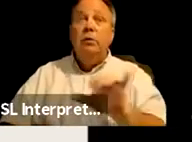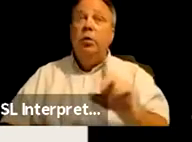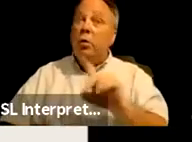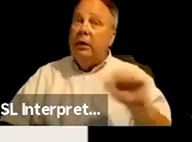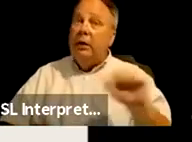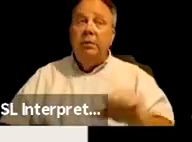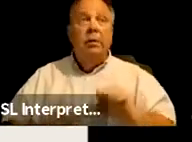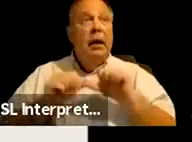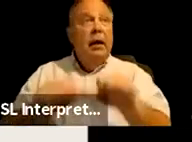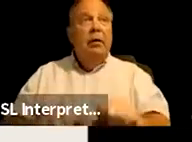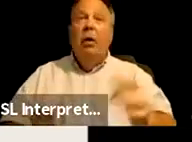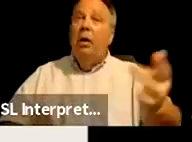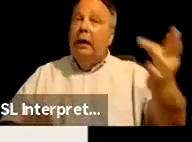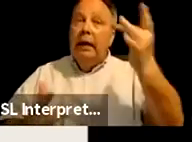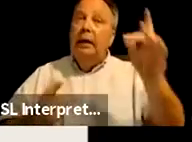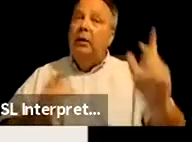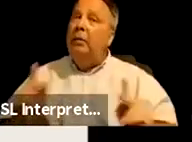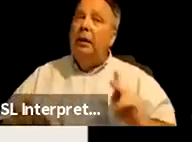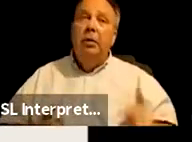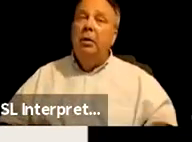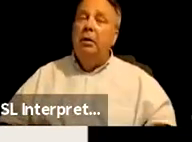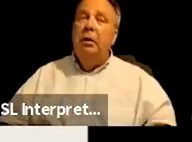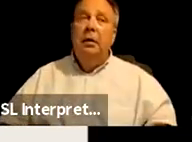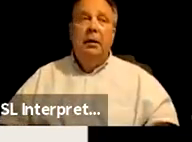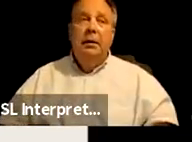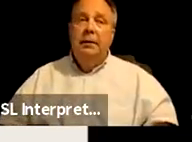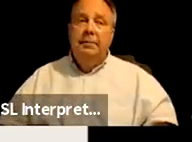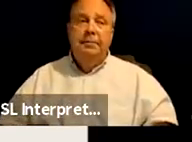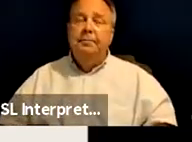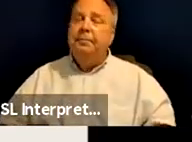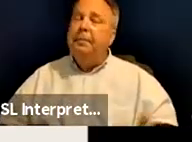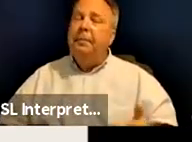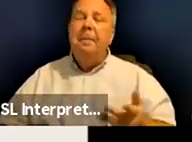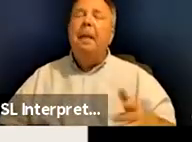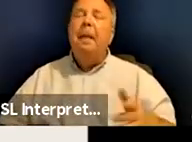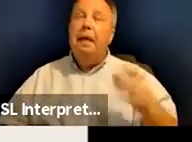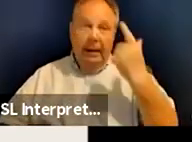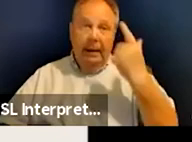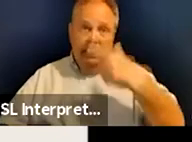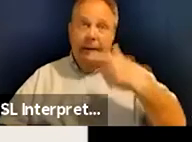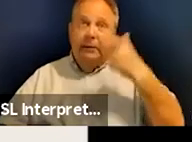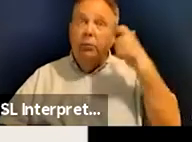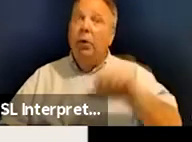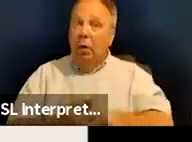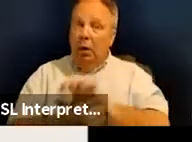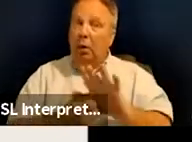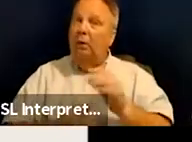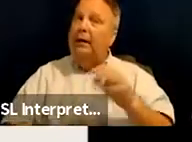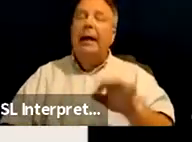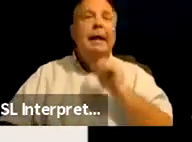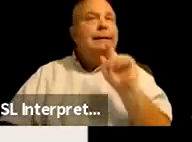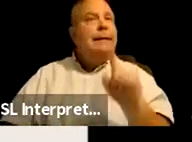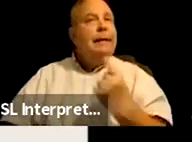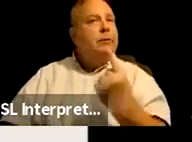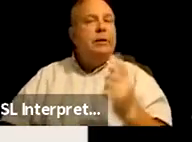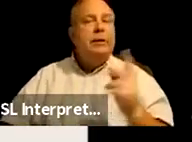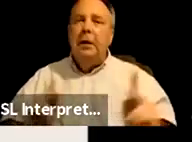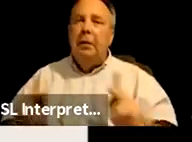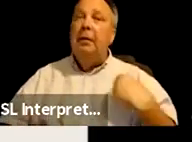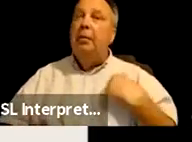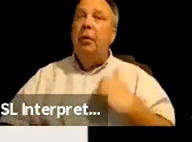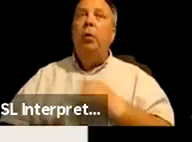chronically ill people. Um, and as a result of COVID-19, it's not just the people that we have